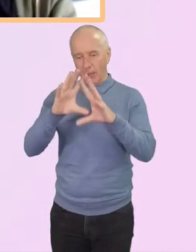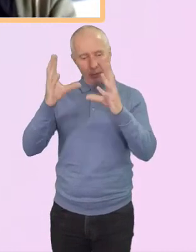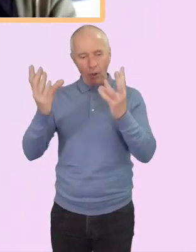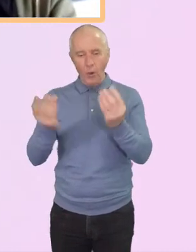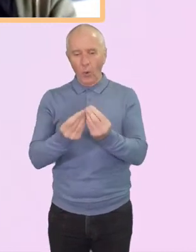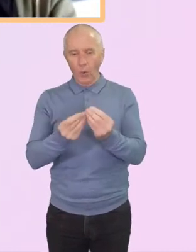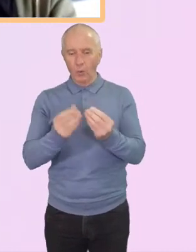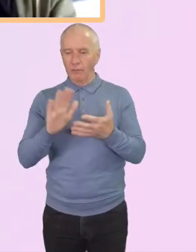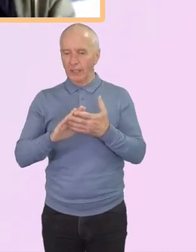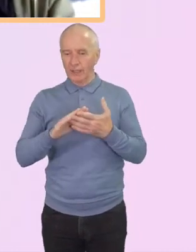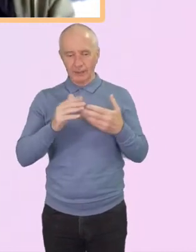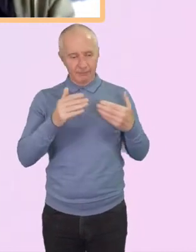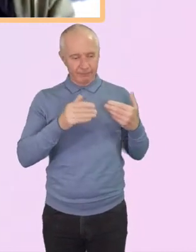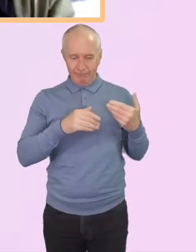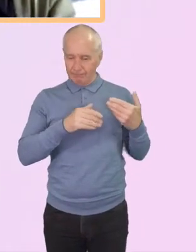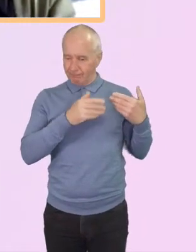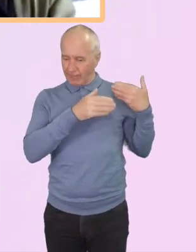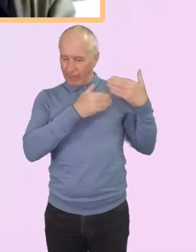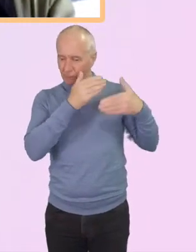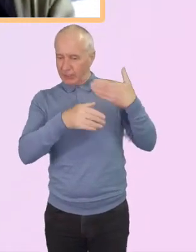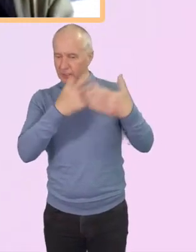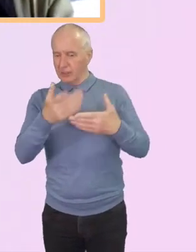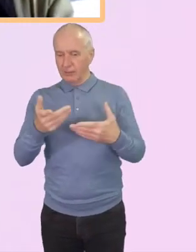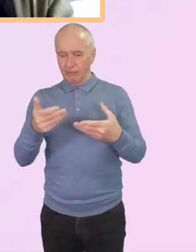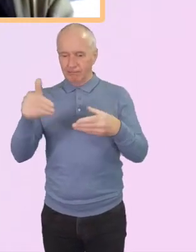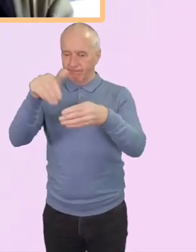biblical heritage that we have that's wrapped up in shalom.